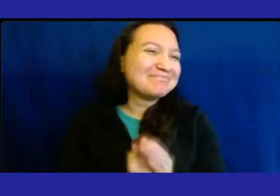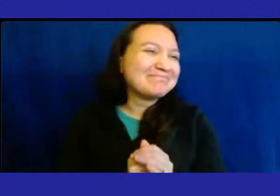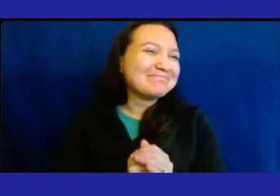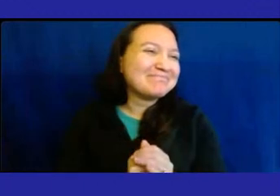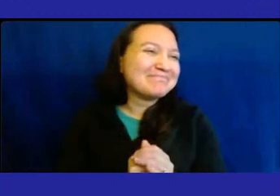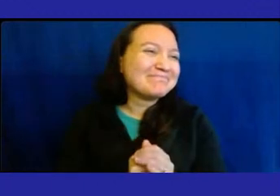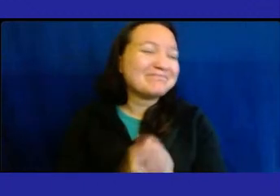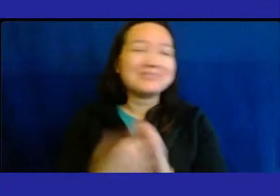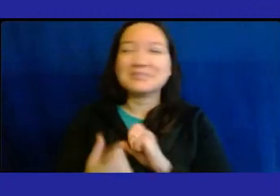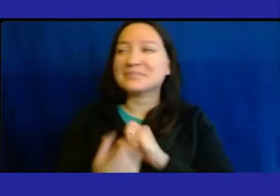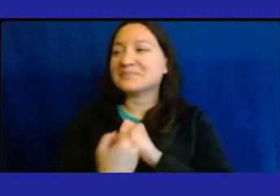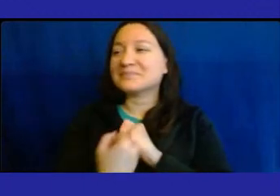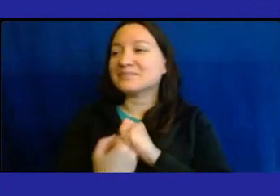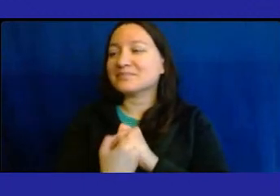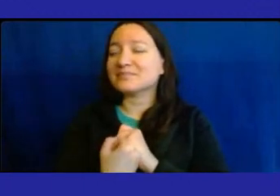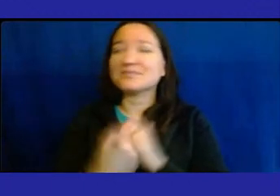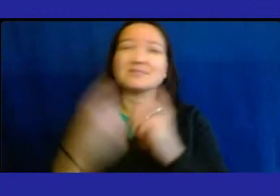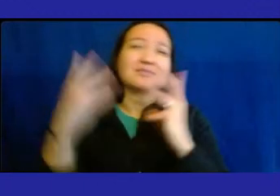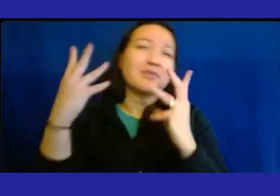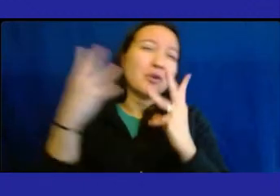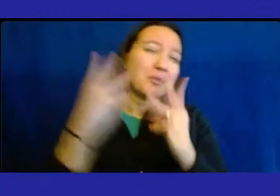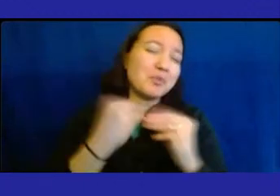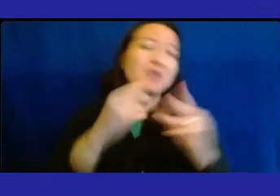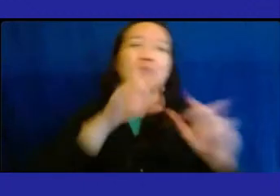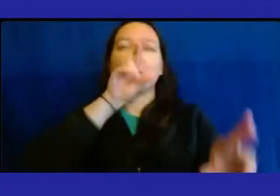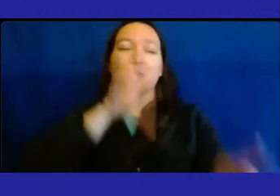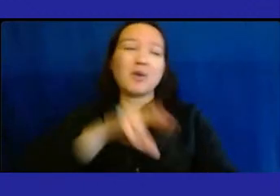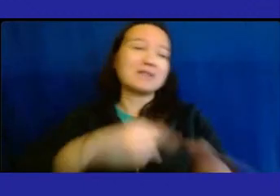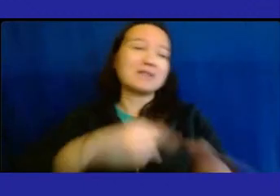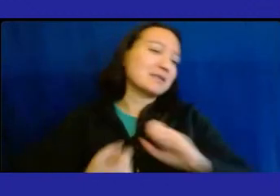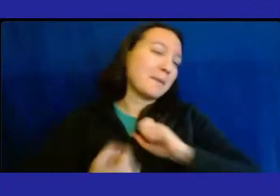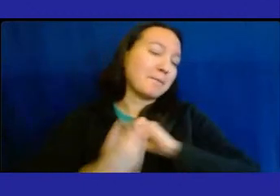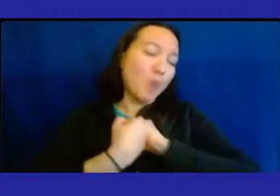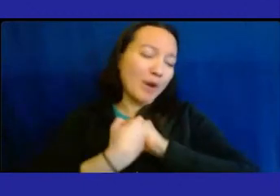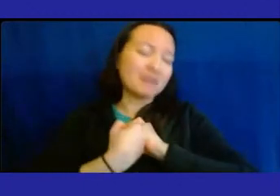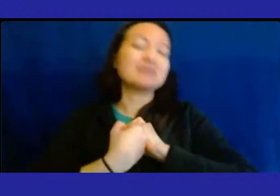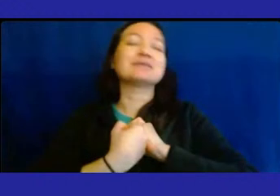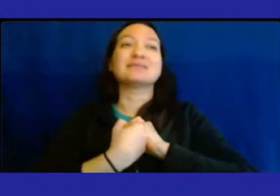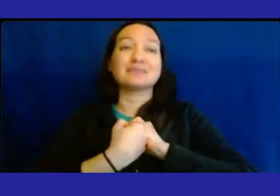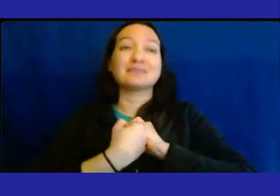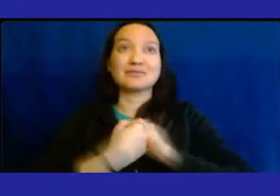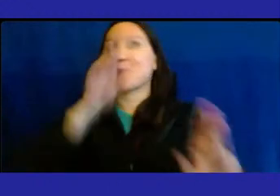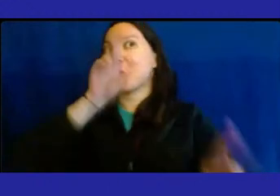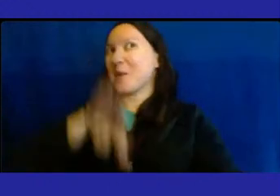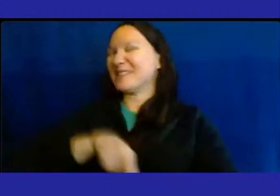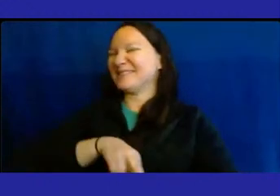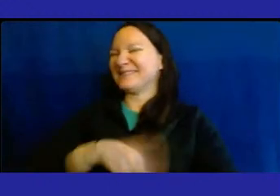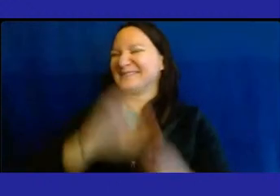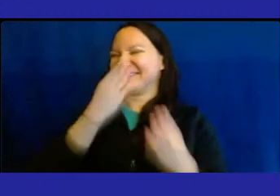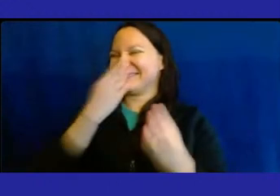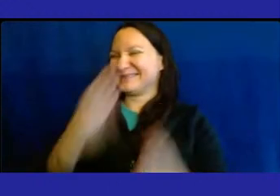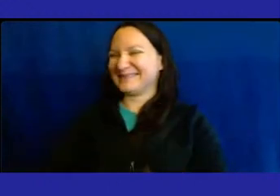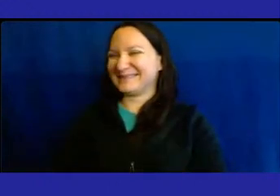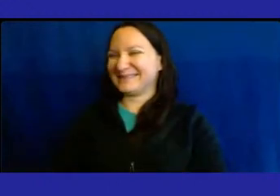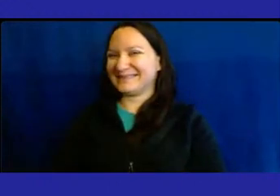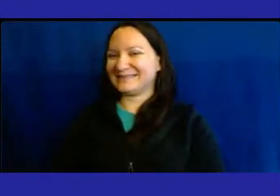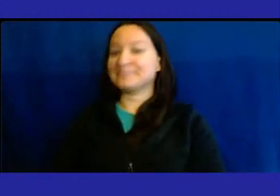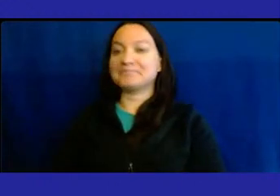your beautiful, beautiful support and reports. Thank you. Thank you. Thank you.